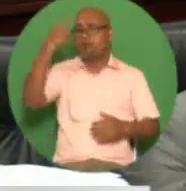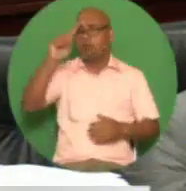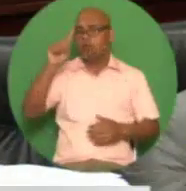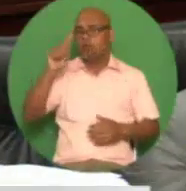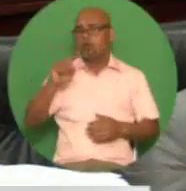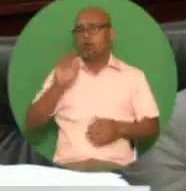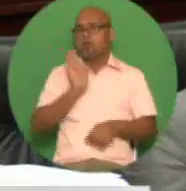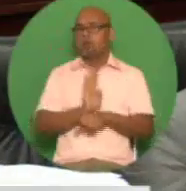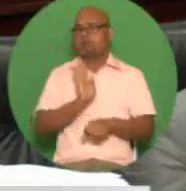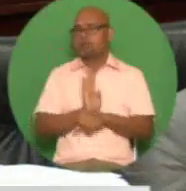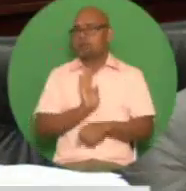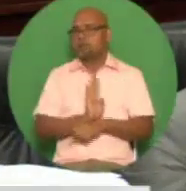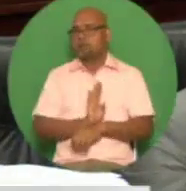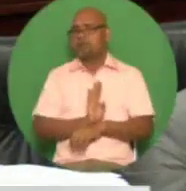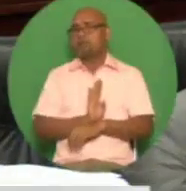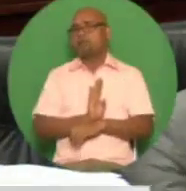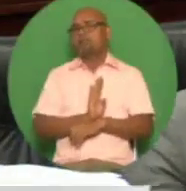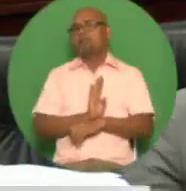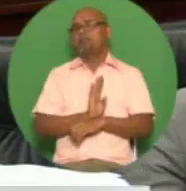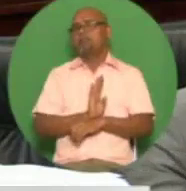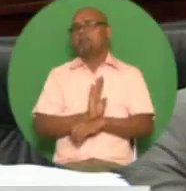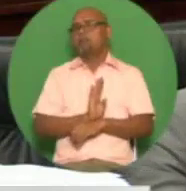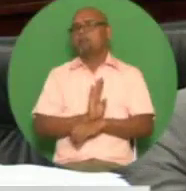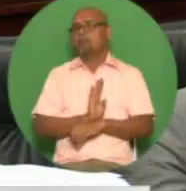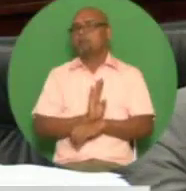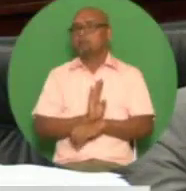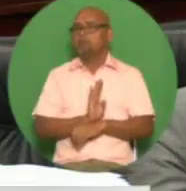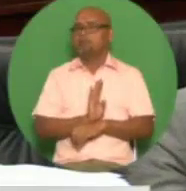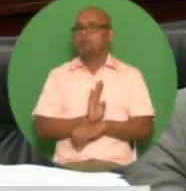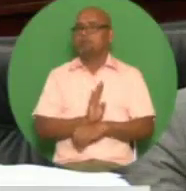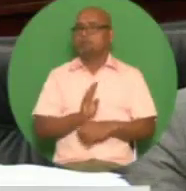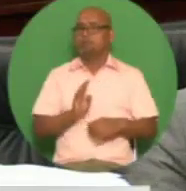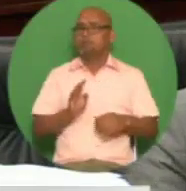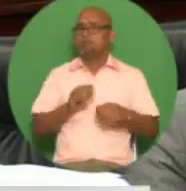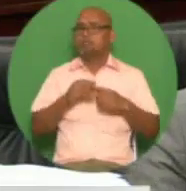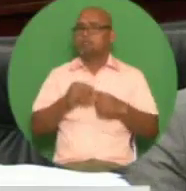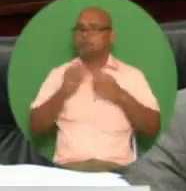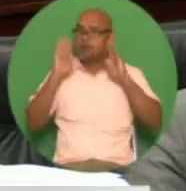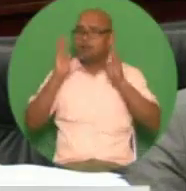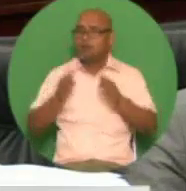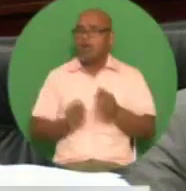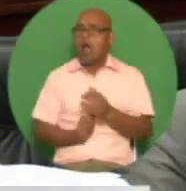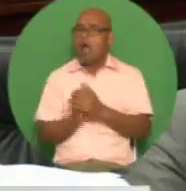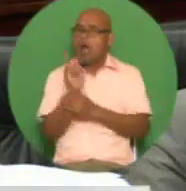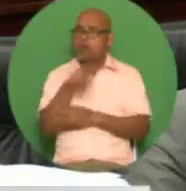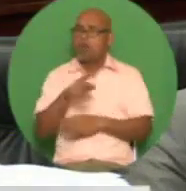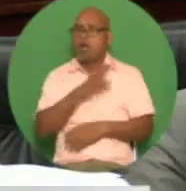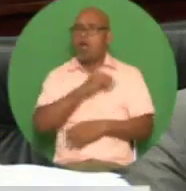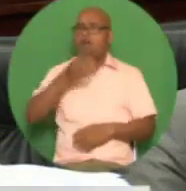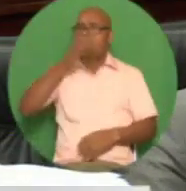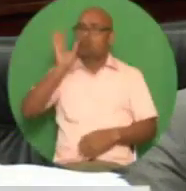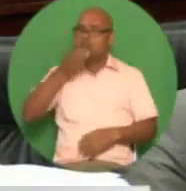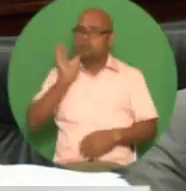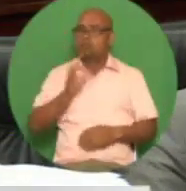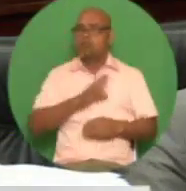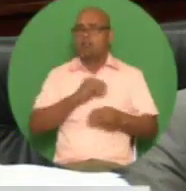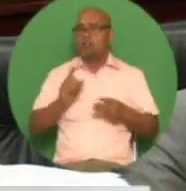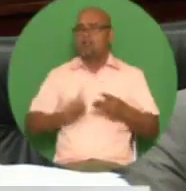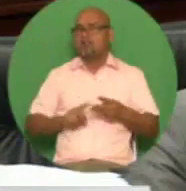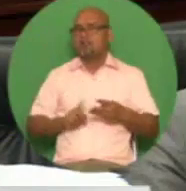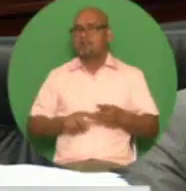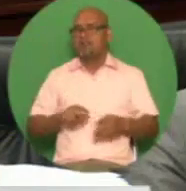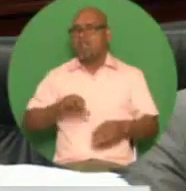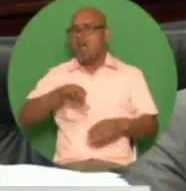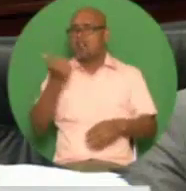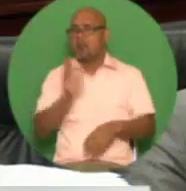particular for agriculture and agro processing food and beverages non-energy and non-petrochemical products and any other